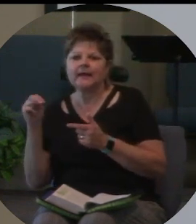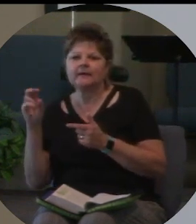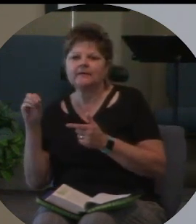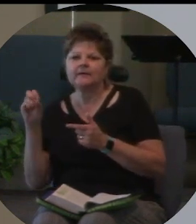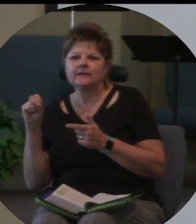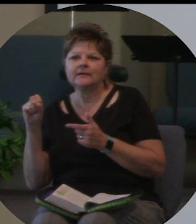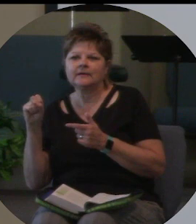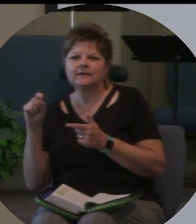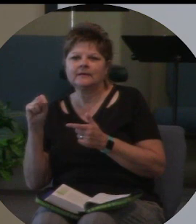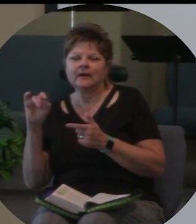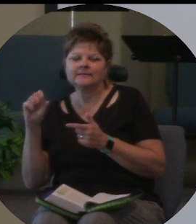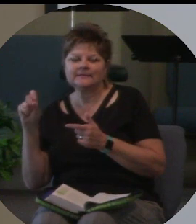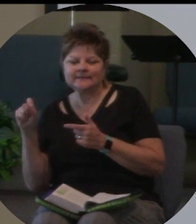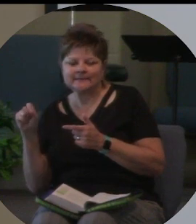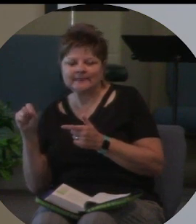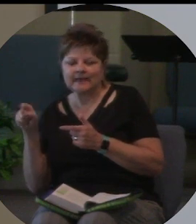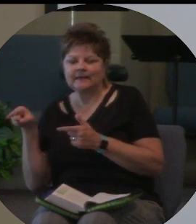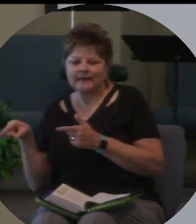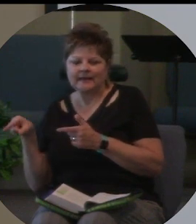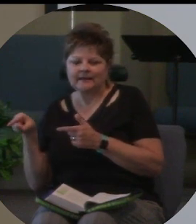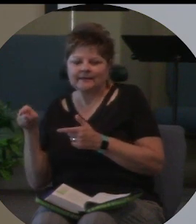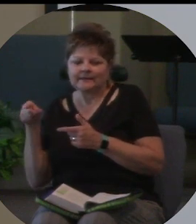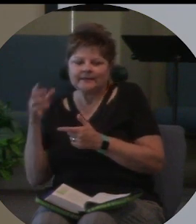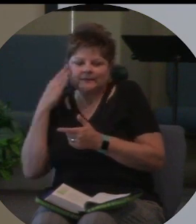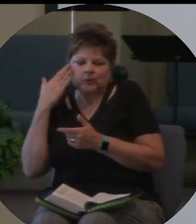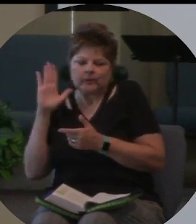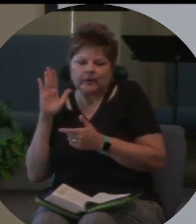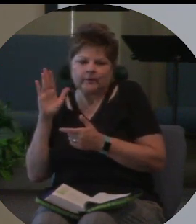so I'll give them that. Worldwide, it's less.